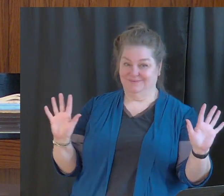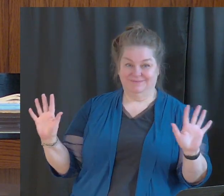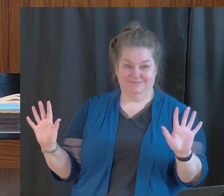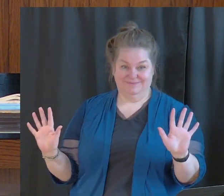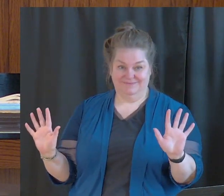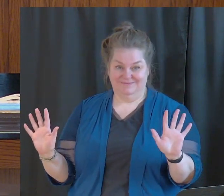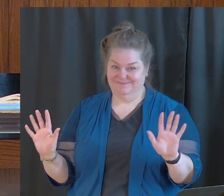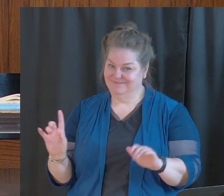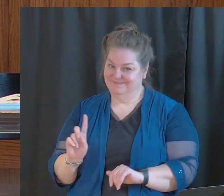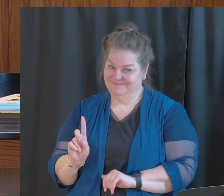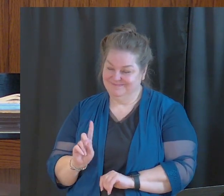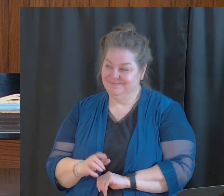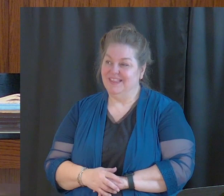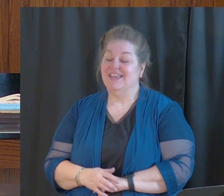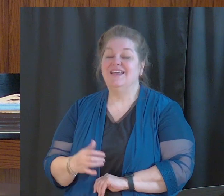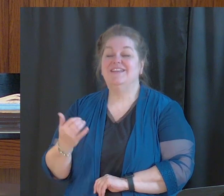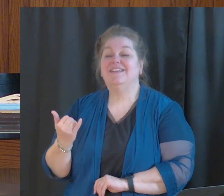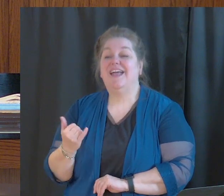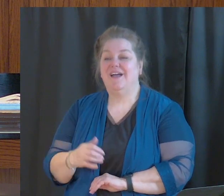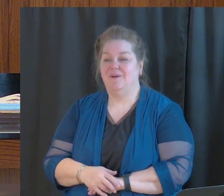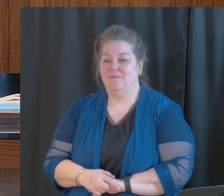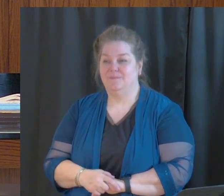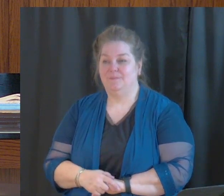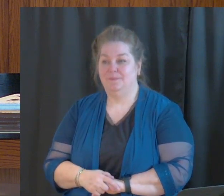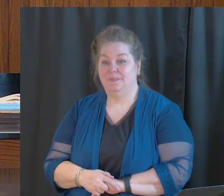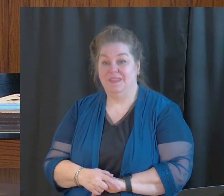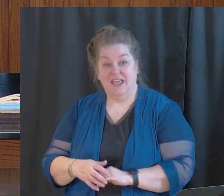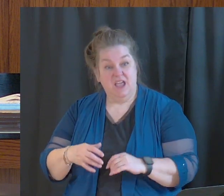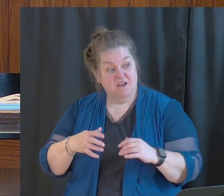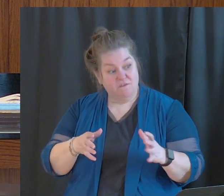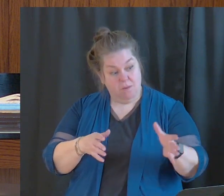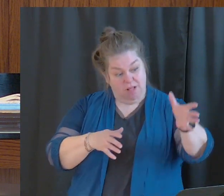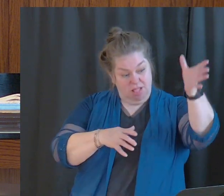My question is, has it changed?